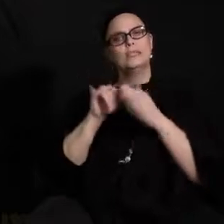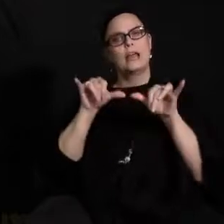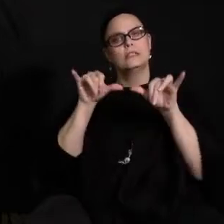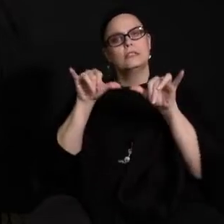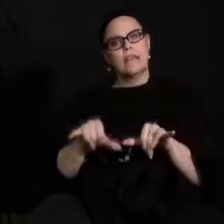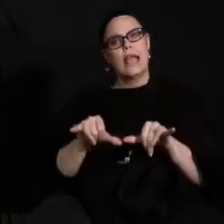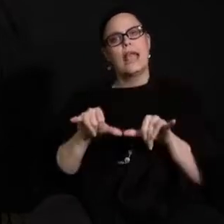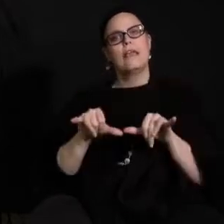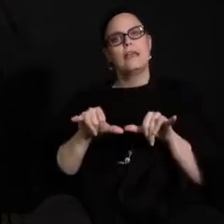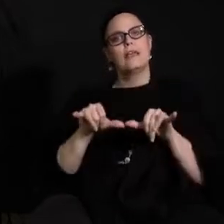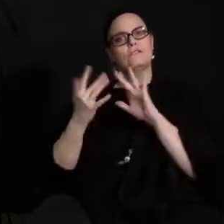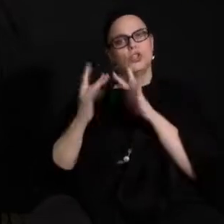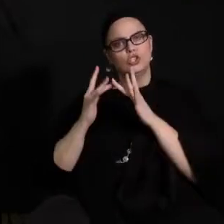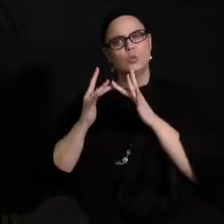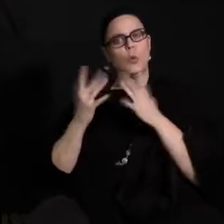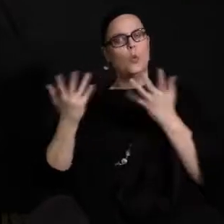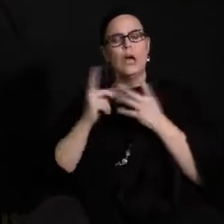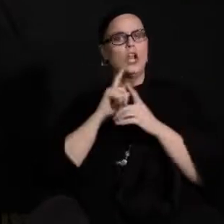different will it be?